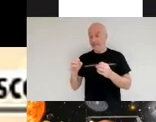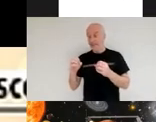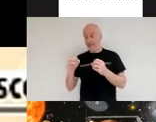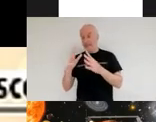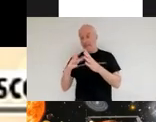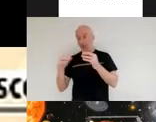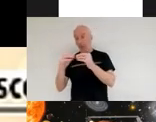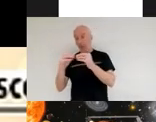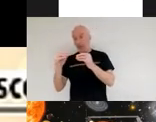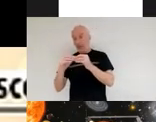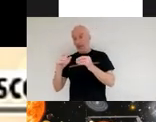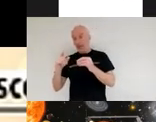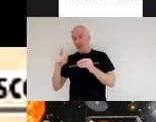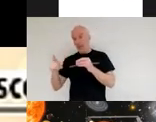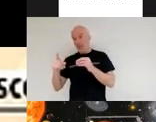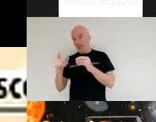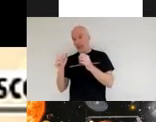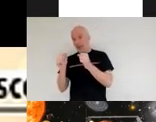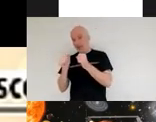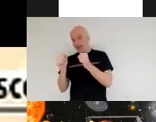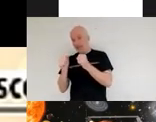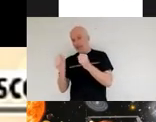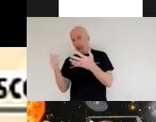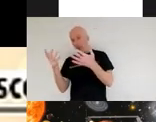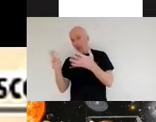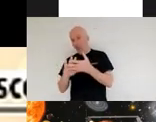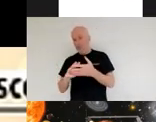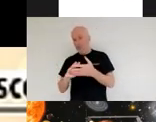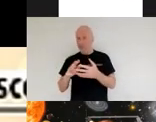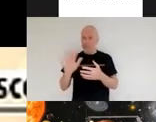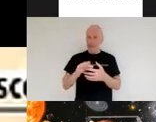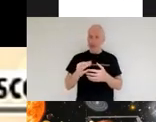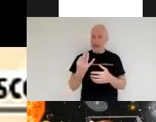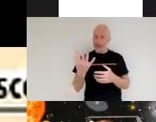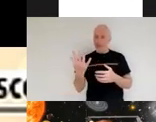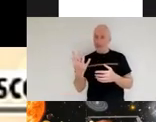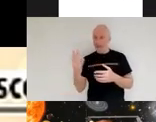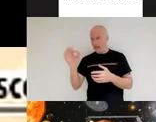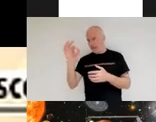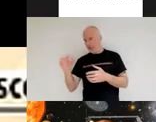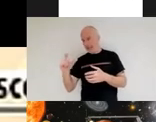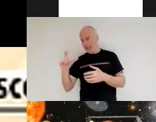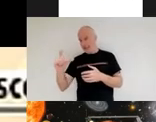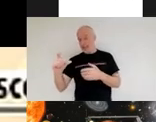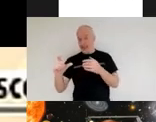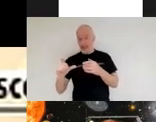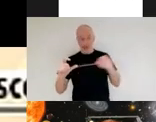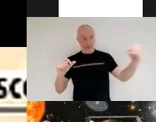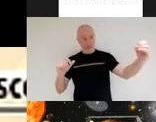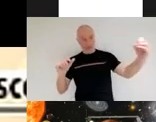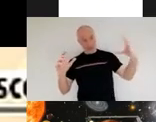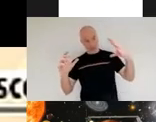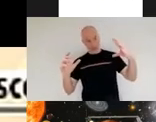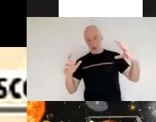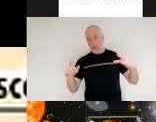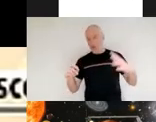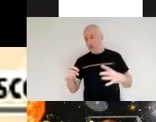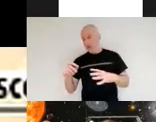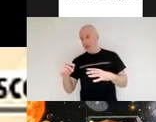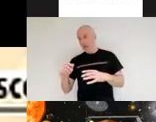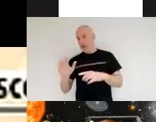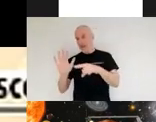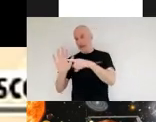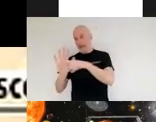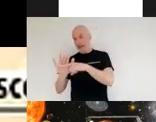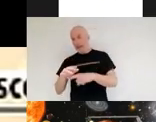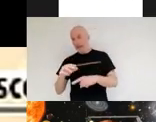be around about 85 degrees c on the hot sun side and it'll get down to minus 233 degrees c on the